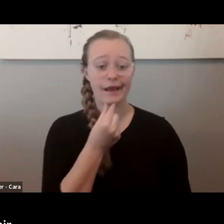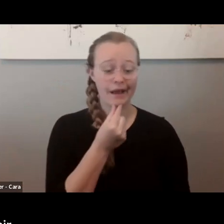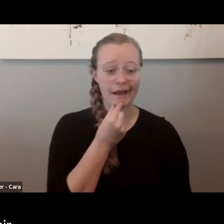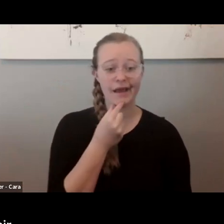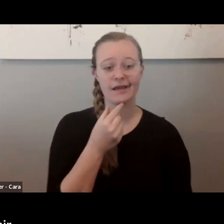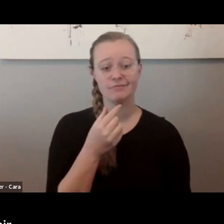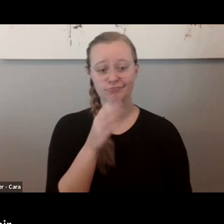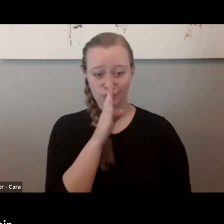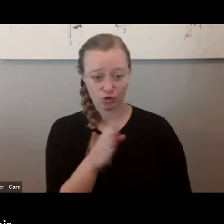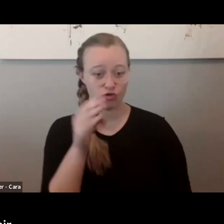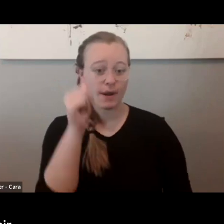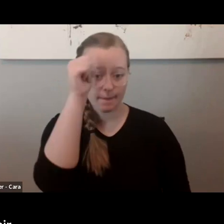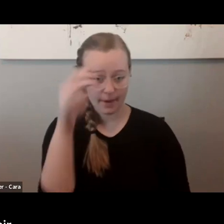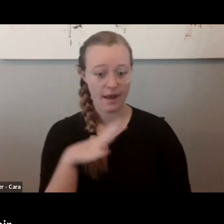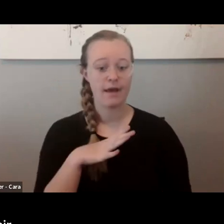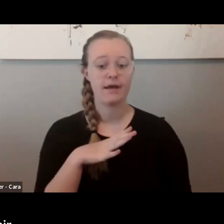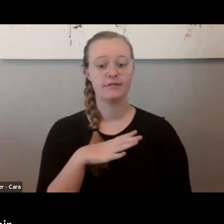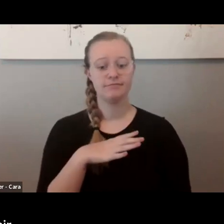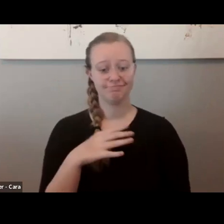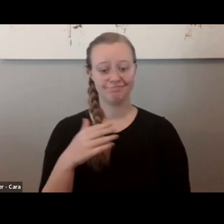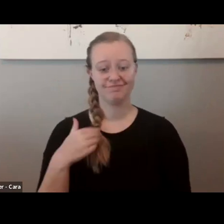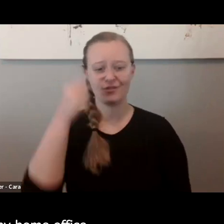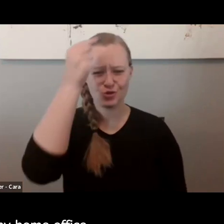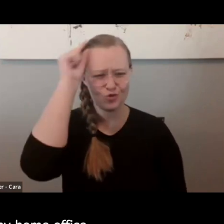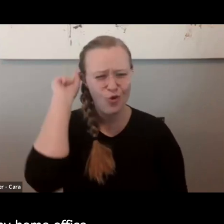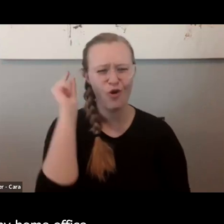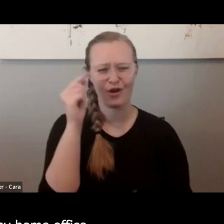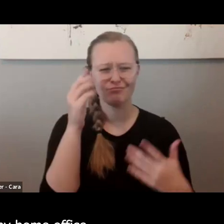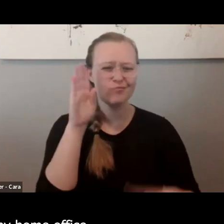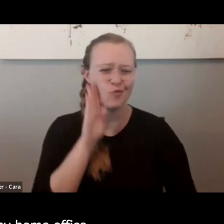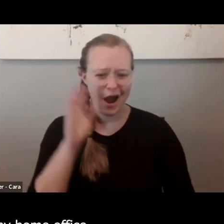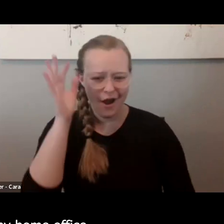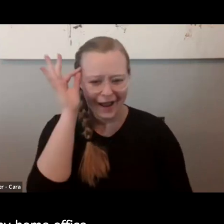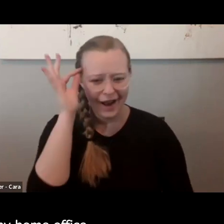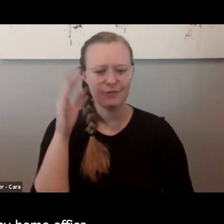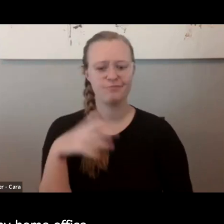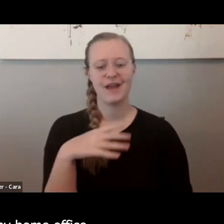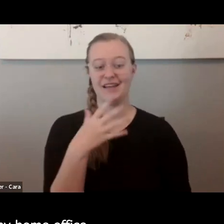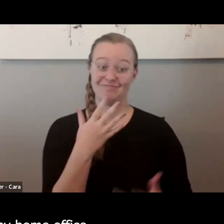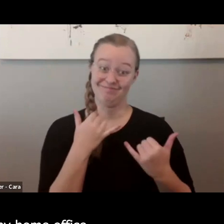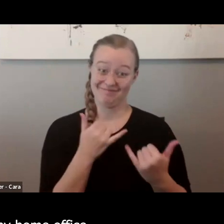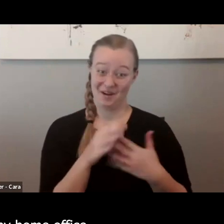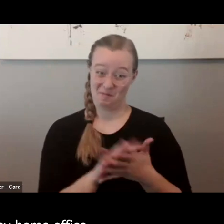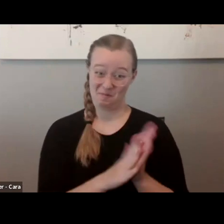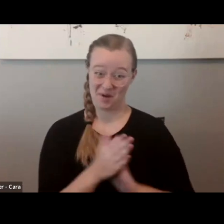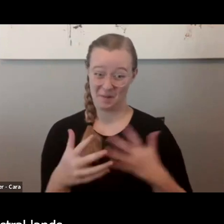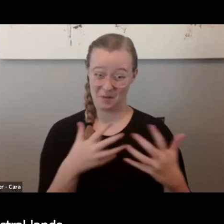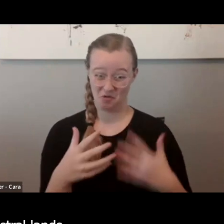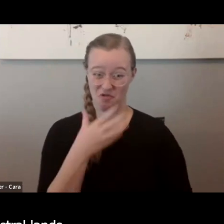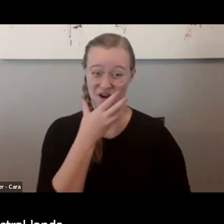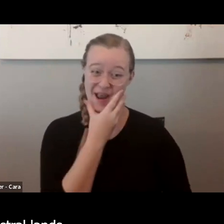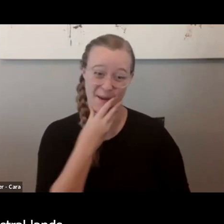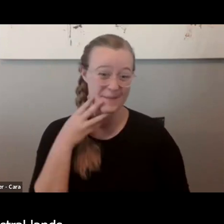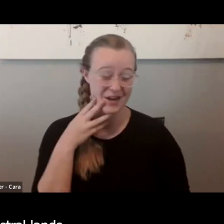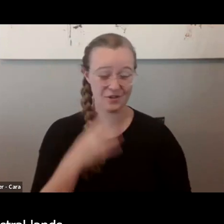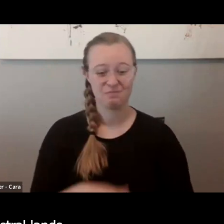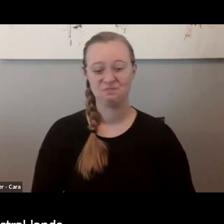dark brown hair and a green beard and a purple shirt. I'm speaking today for my home office here in Alexandria, Virginia, which